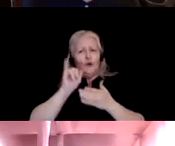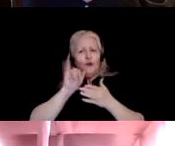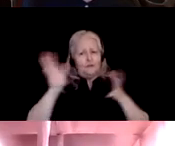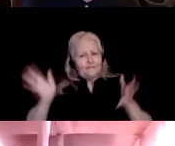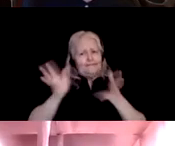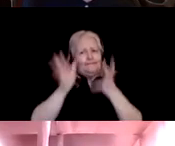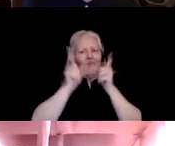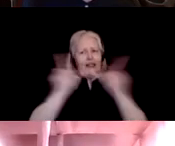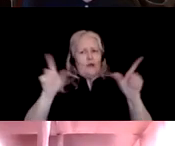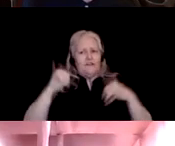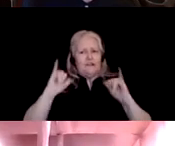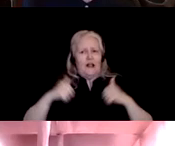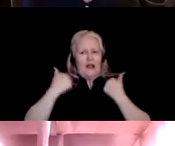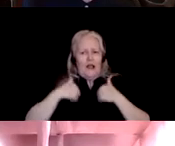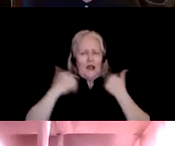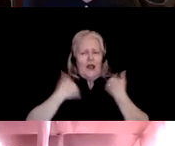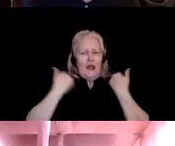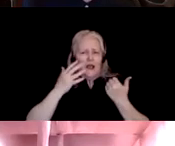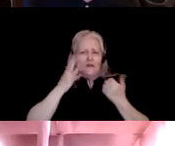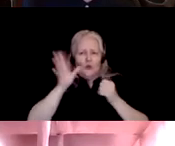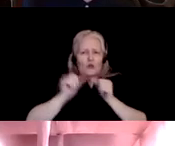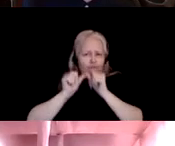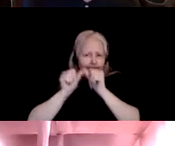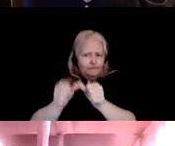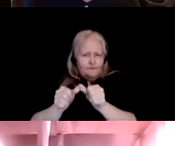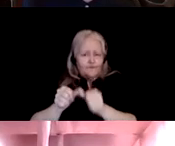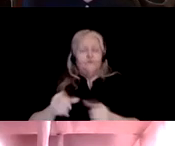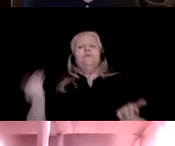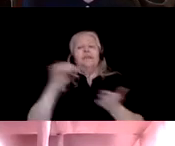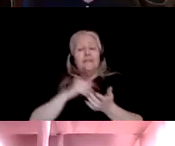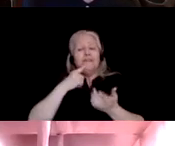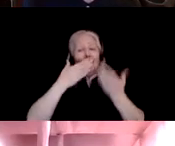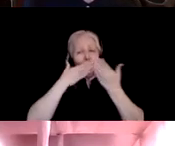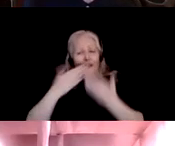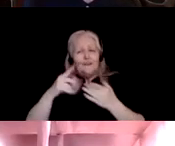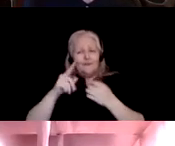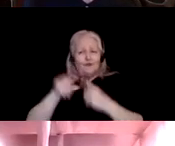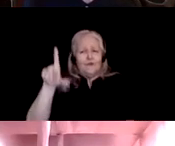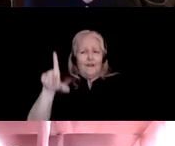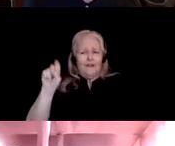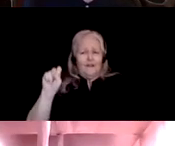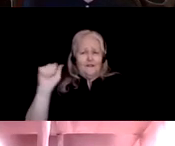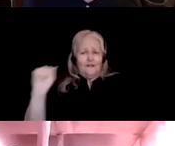and sustained. Once again, thank you, Linguistic Society of America.